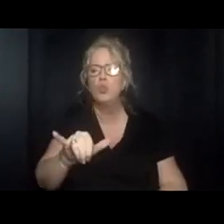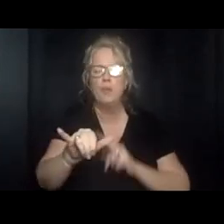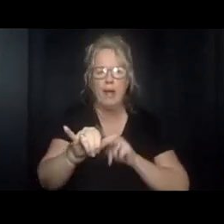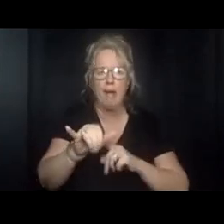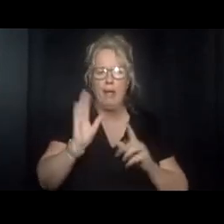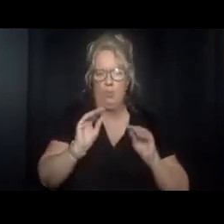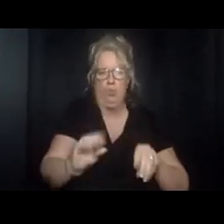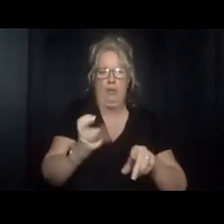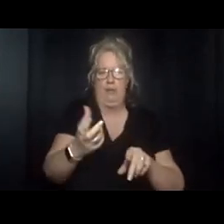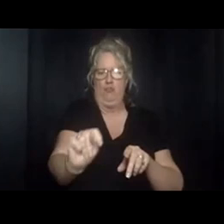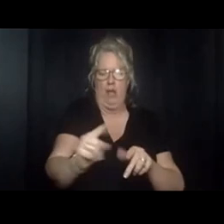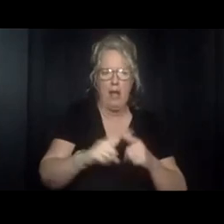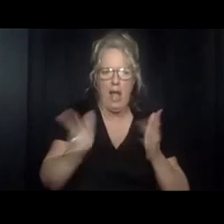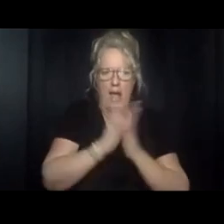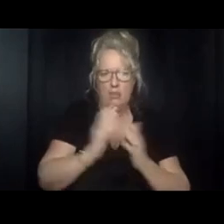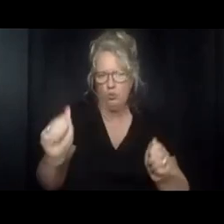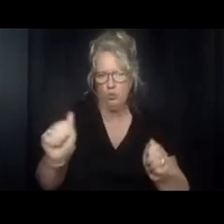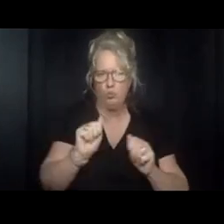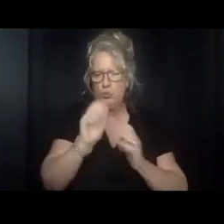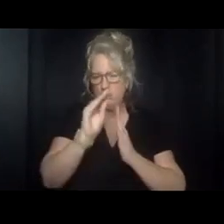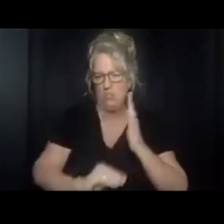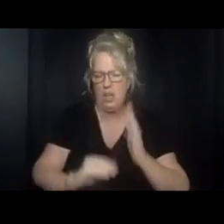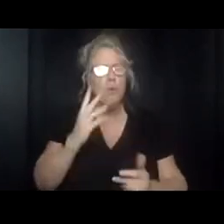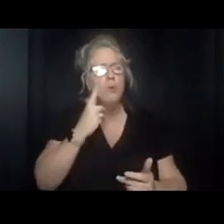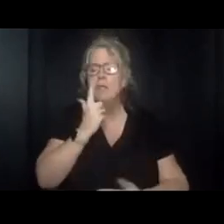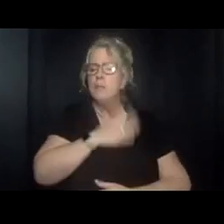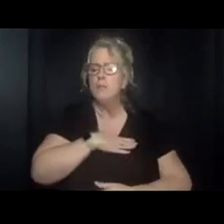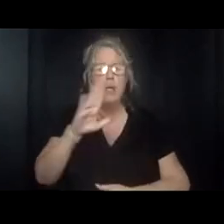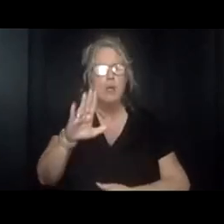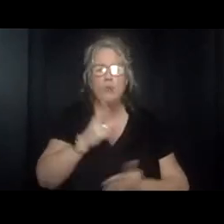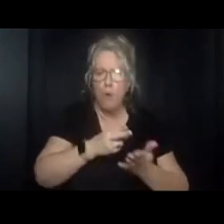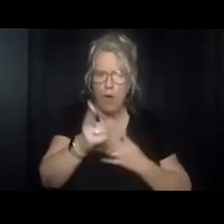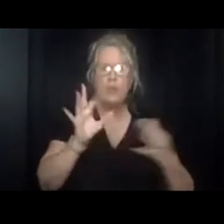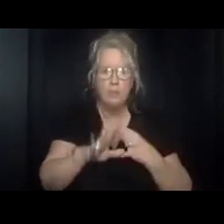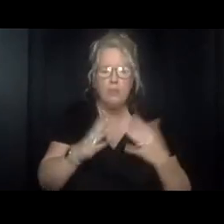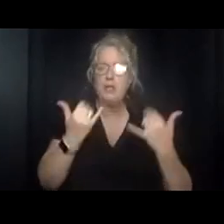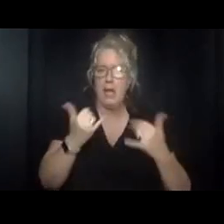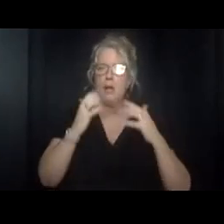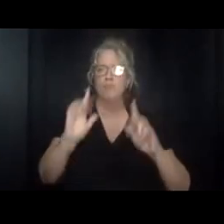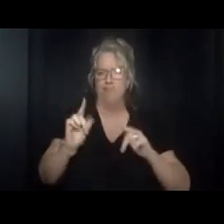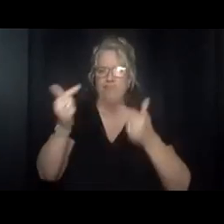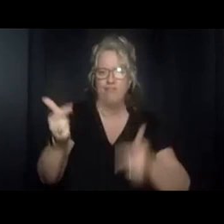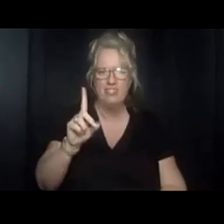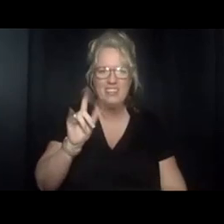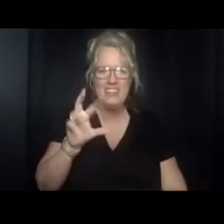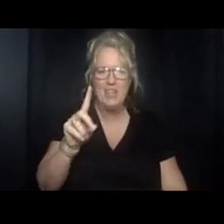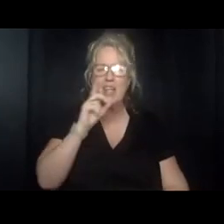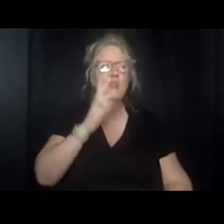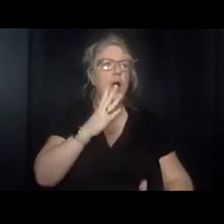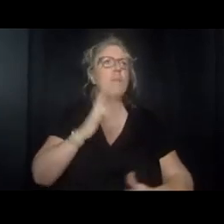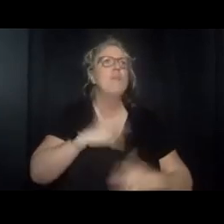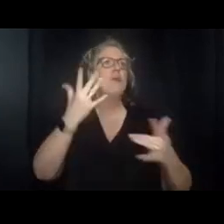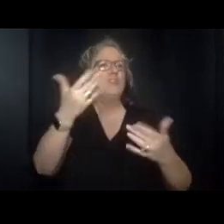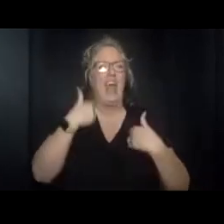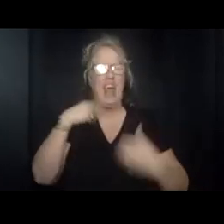put into the chat and we sincerely appreciate your honest feedback now let's hear from david i'm so thrilled to have you david